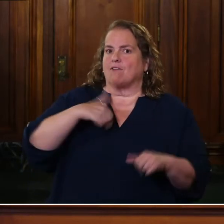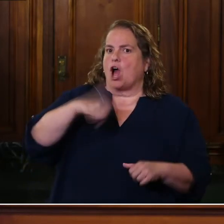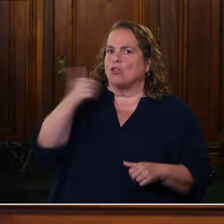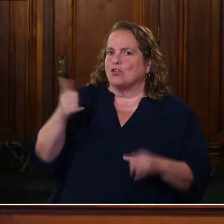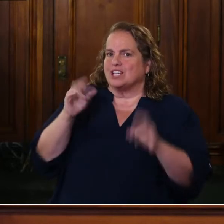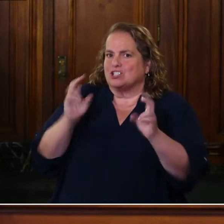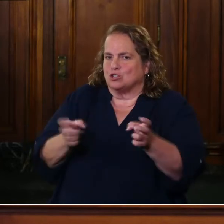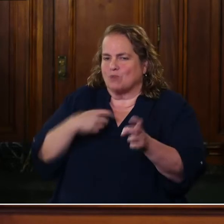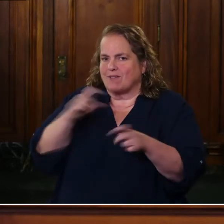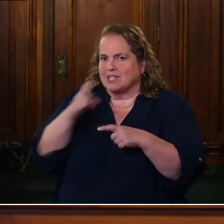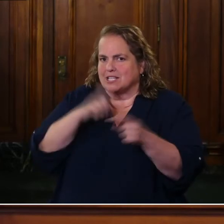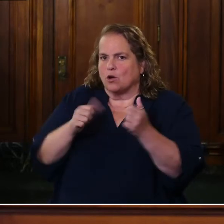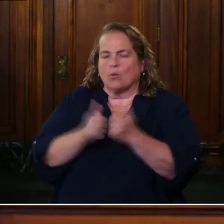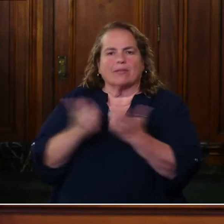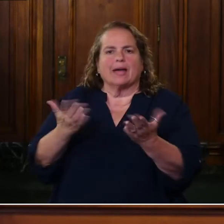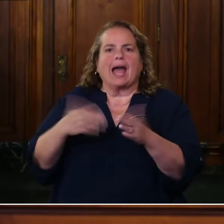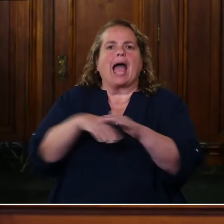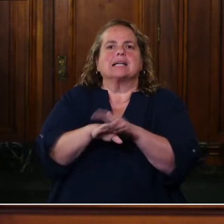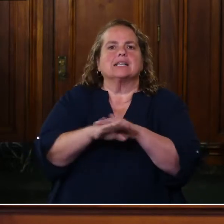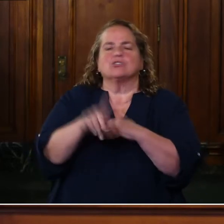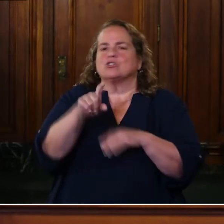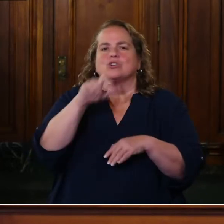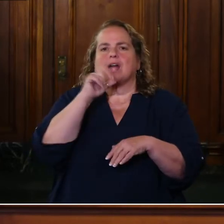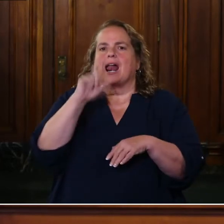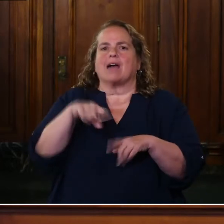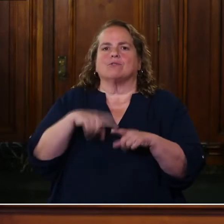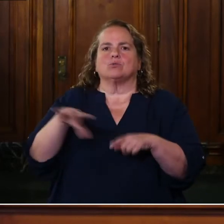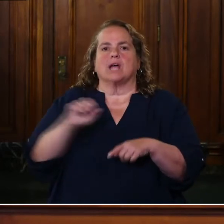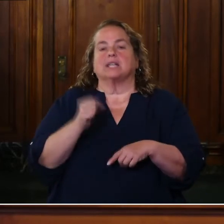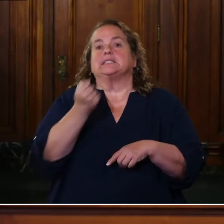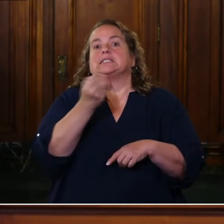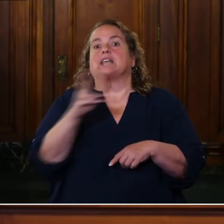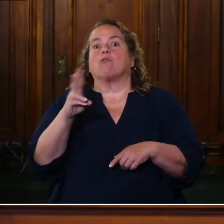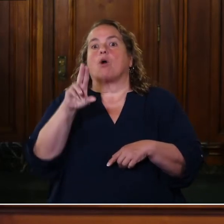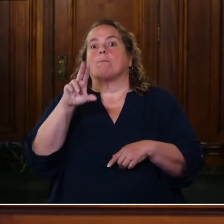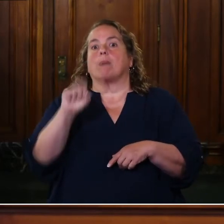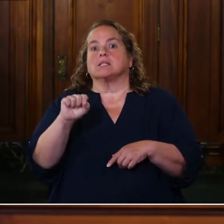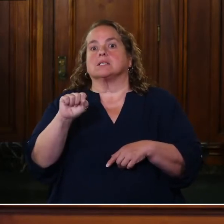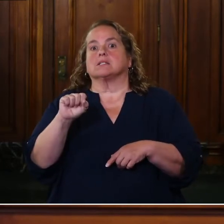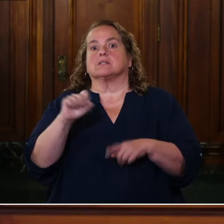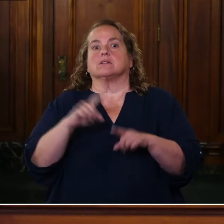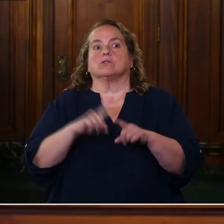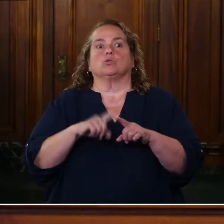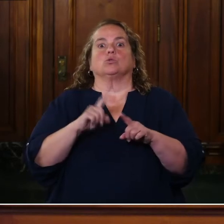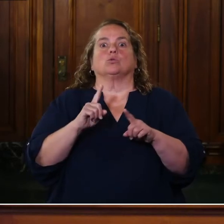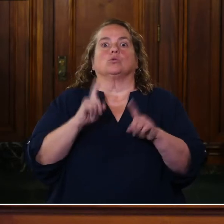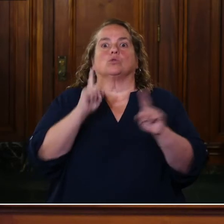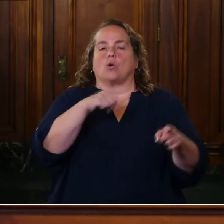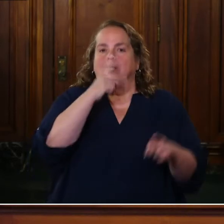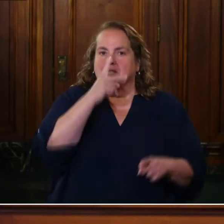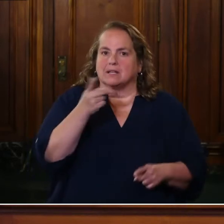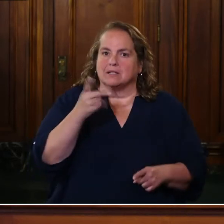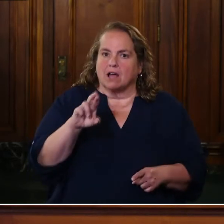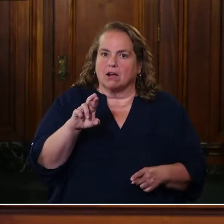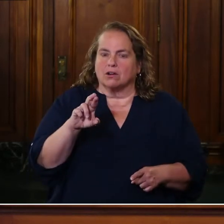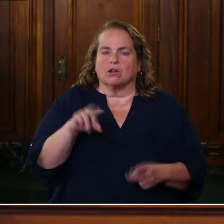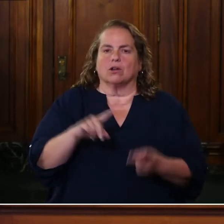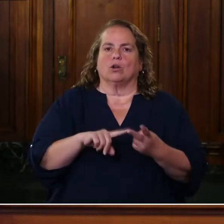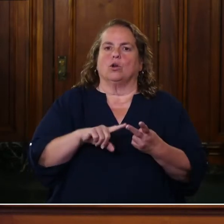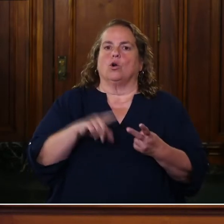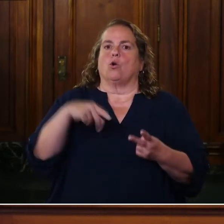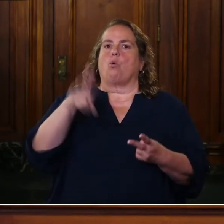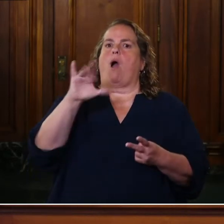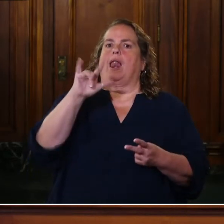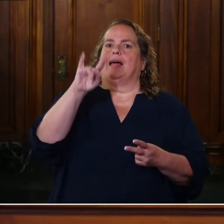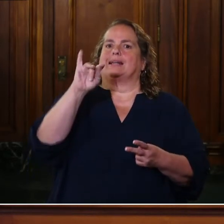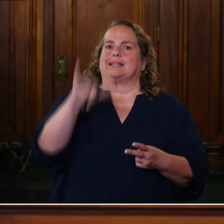to deal with. We got to deal with access. You shouldn't have to take multiple buses to see a doctor. We'll have quality issues that we